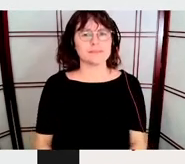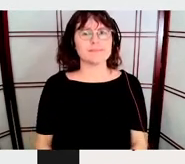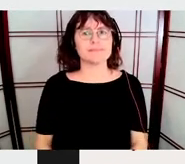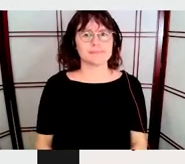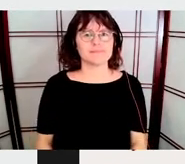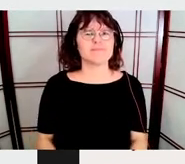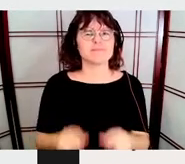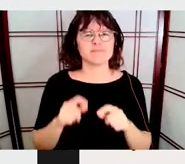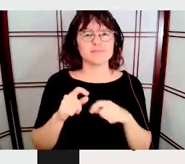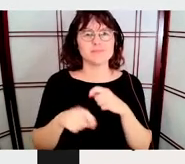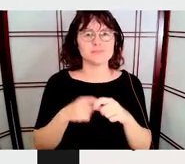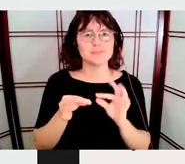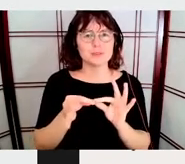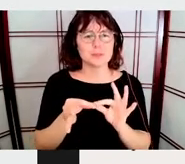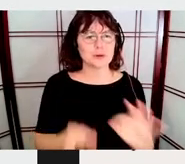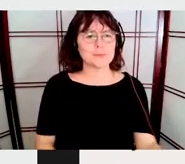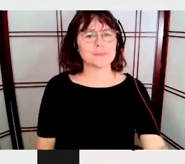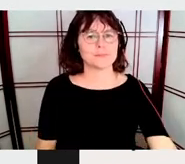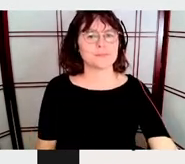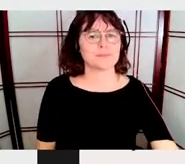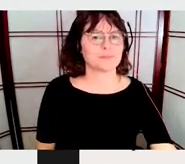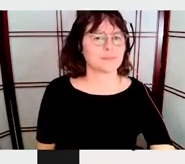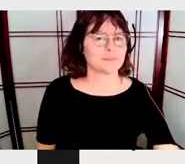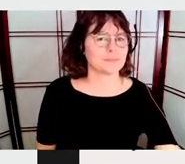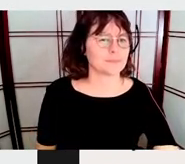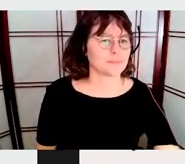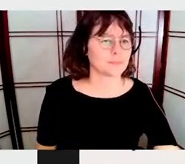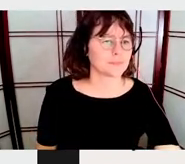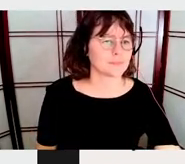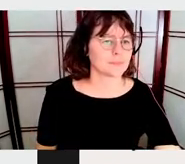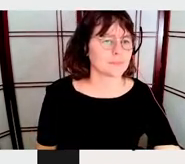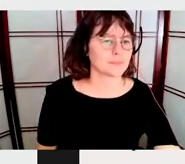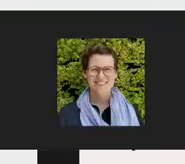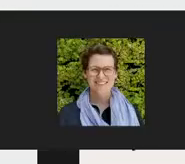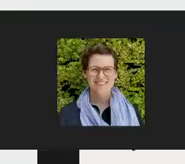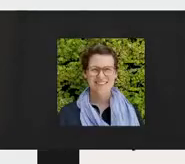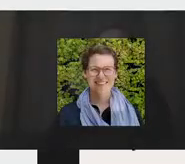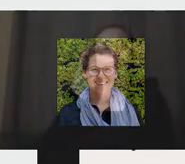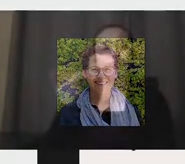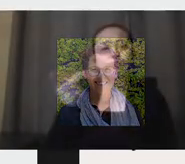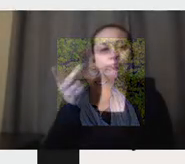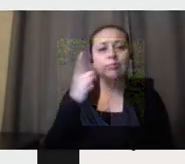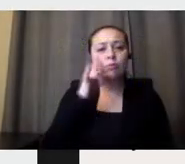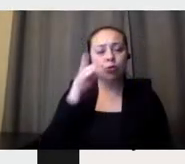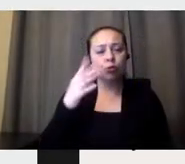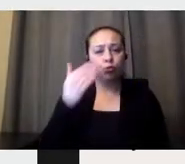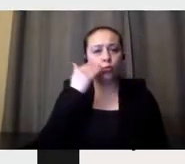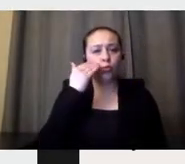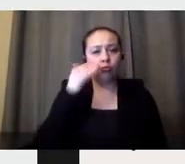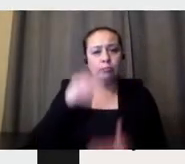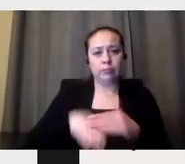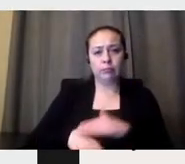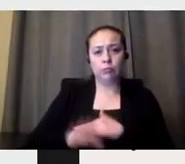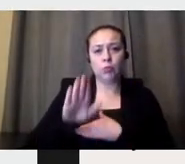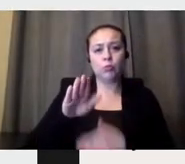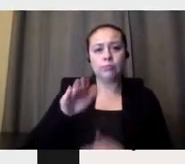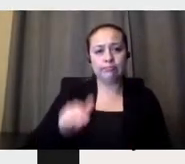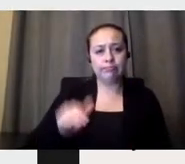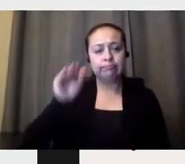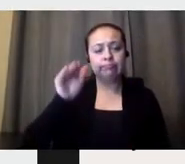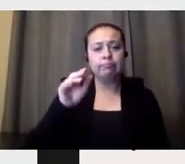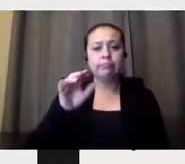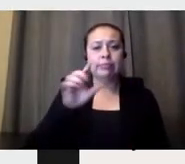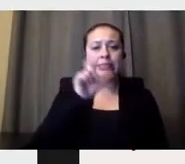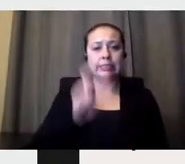in Italy. They ended up being known for opening the design studio in the United States. It was the first conceived